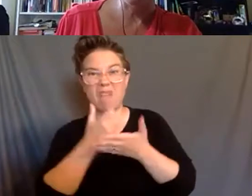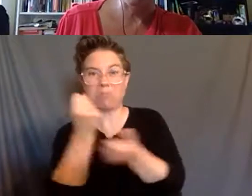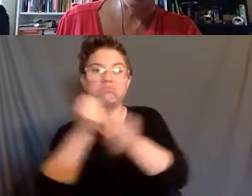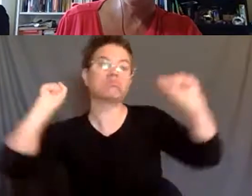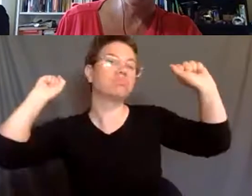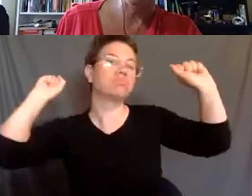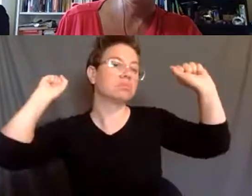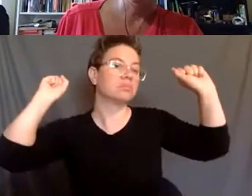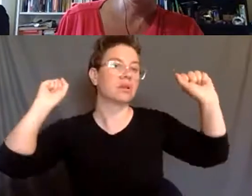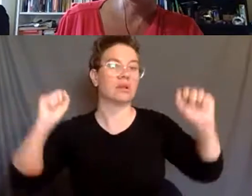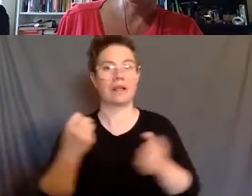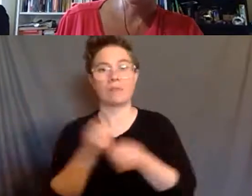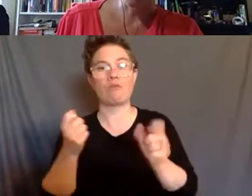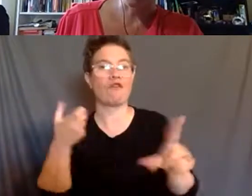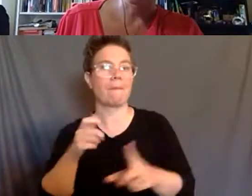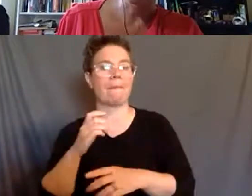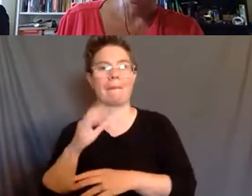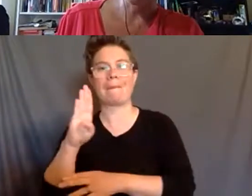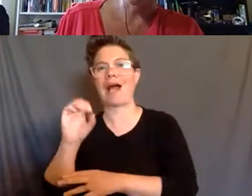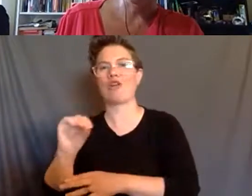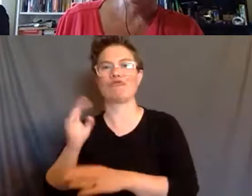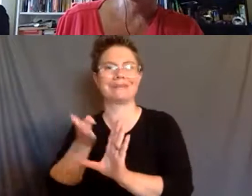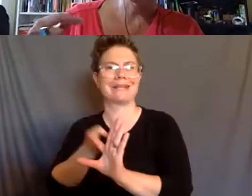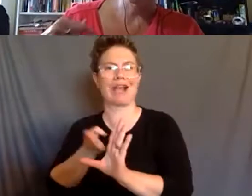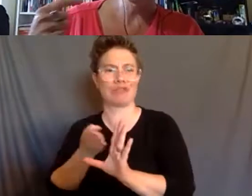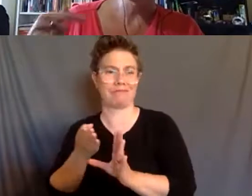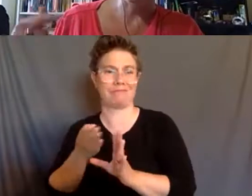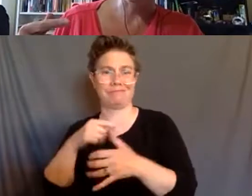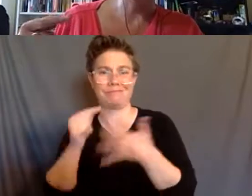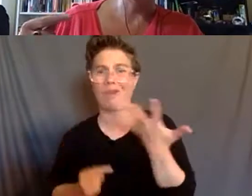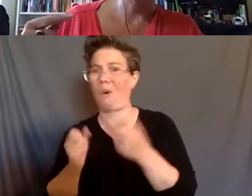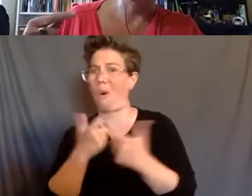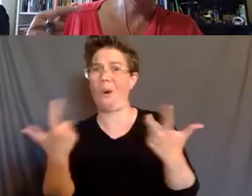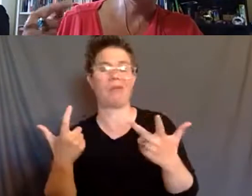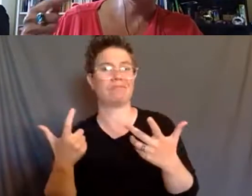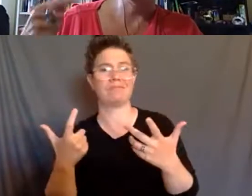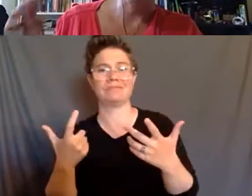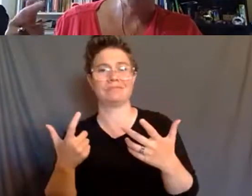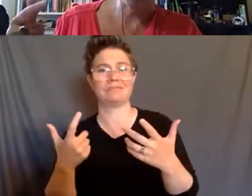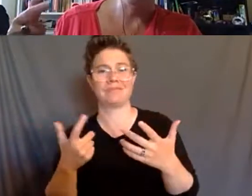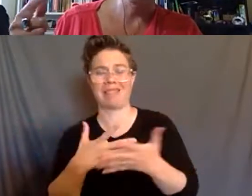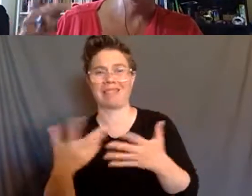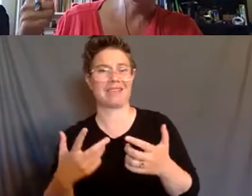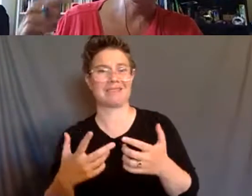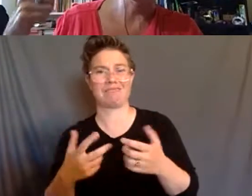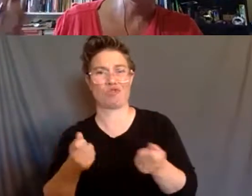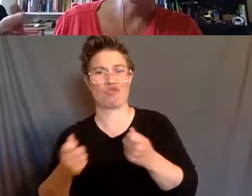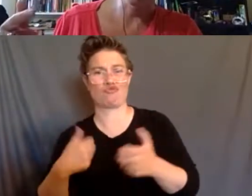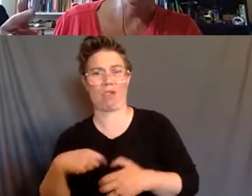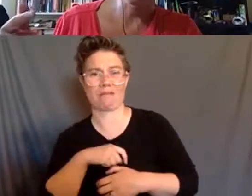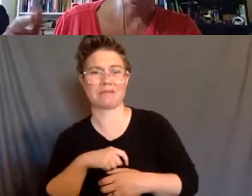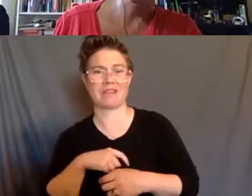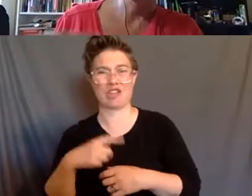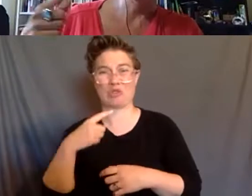biopsychiatry and so on. So to use that to say, this is reform. This is better than